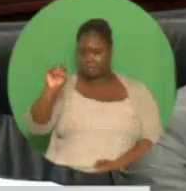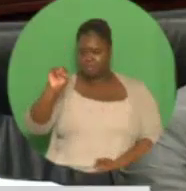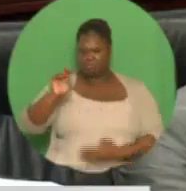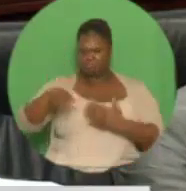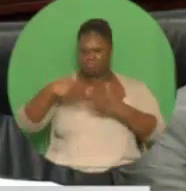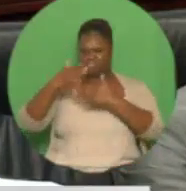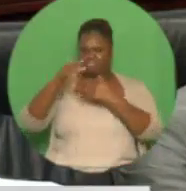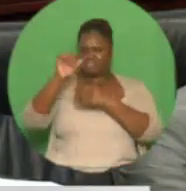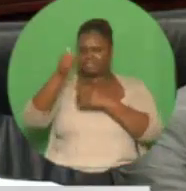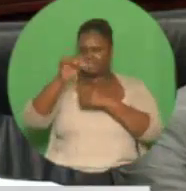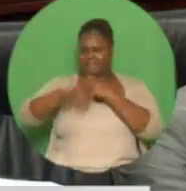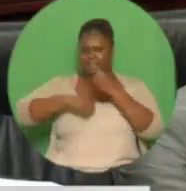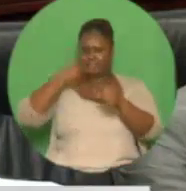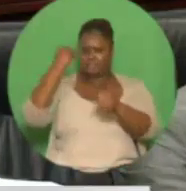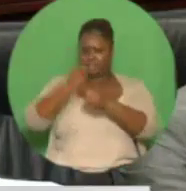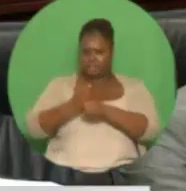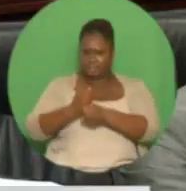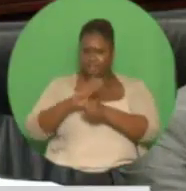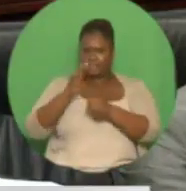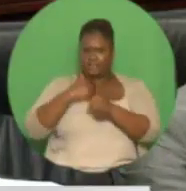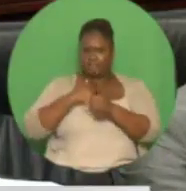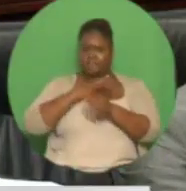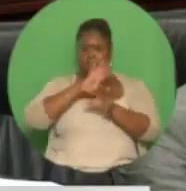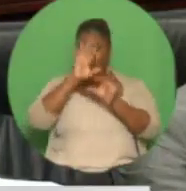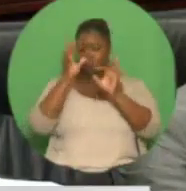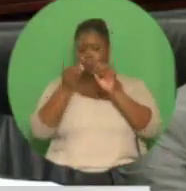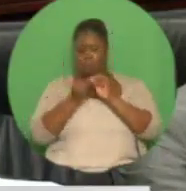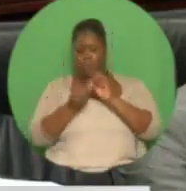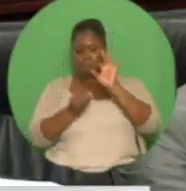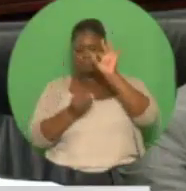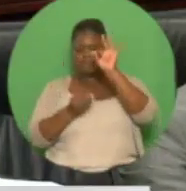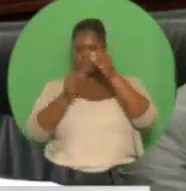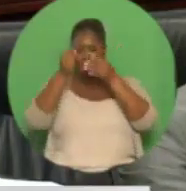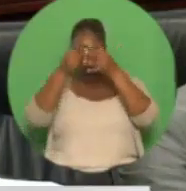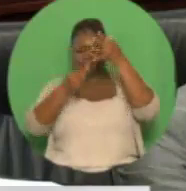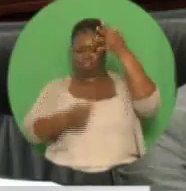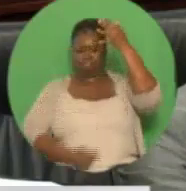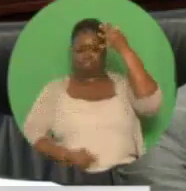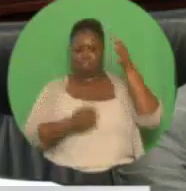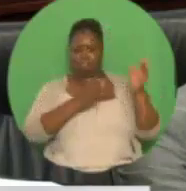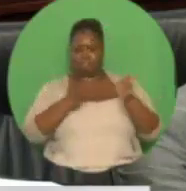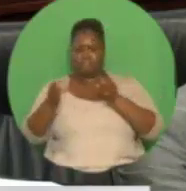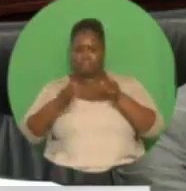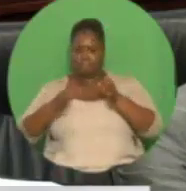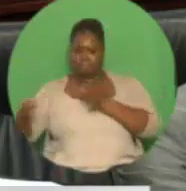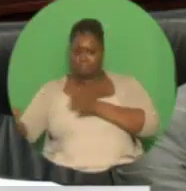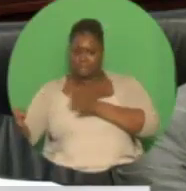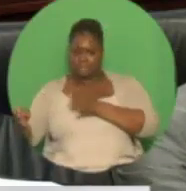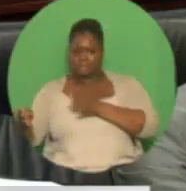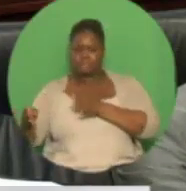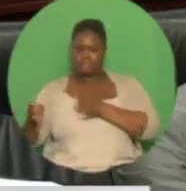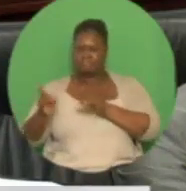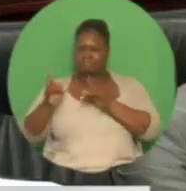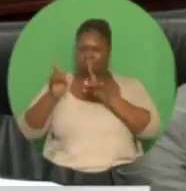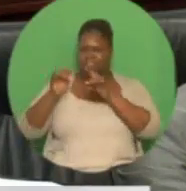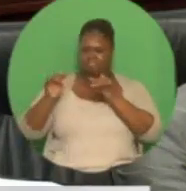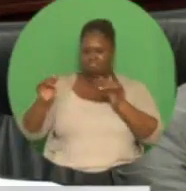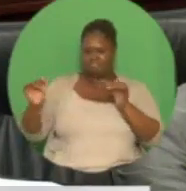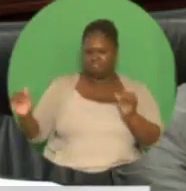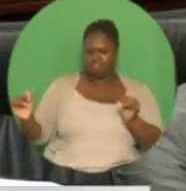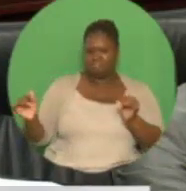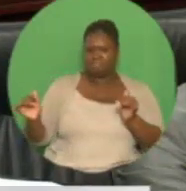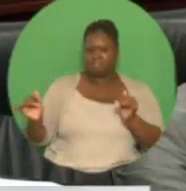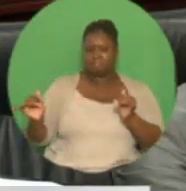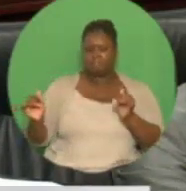has in place nine projects, including Juniper now fully operational, Angeline to come on production in first quarter